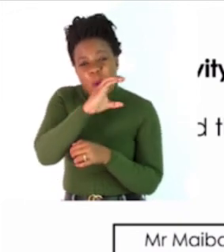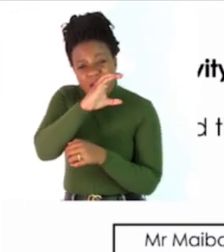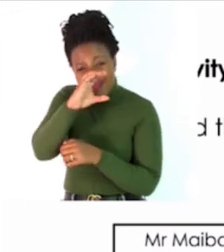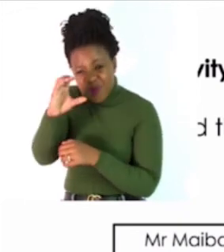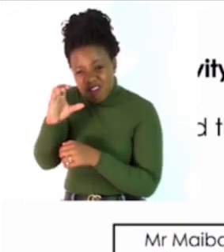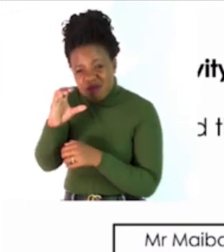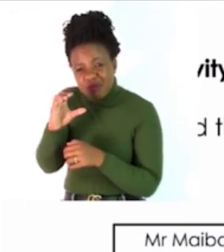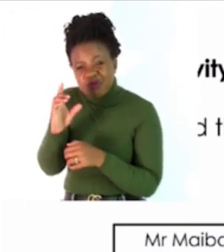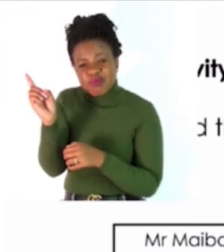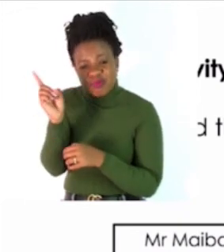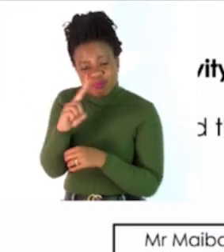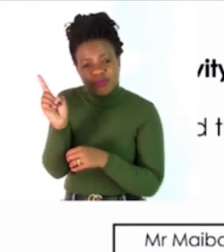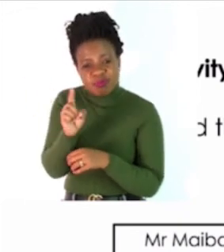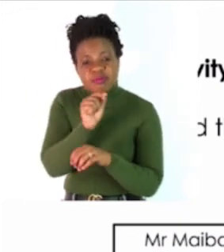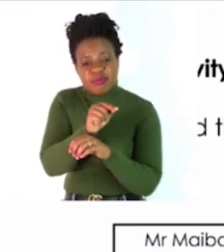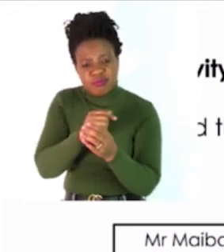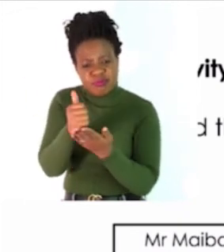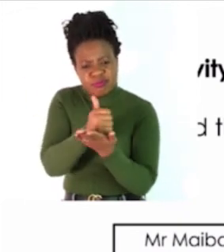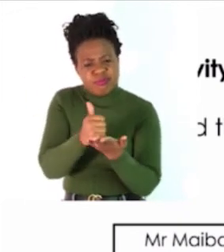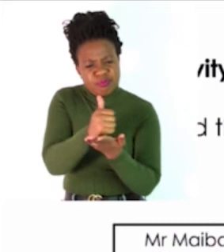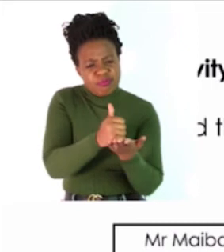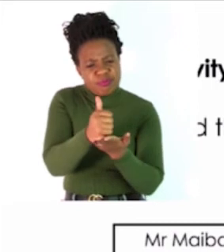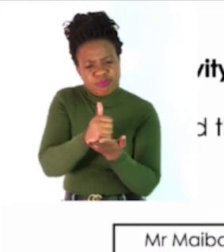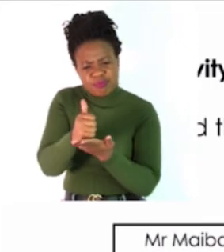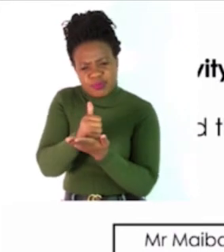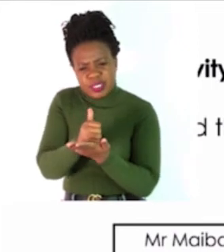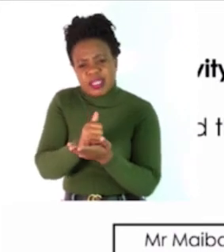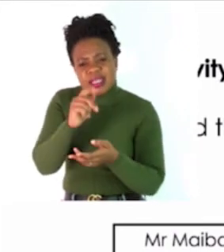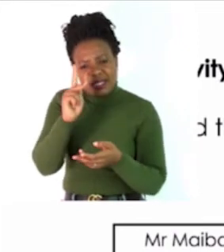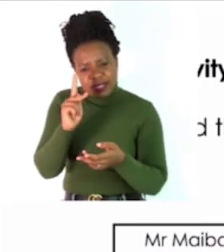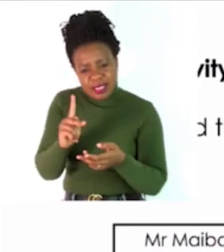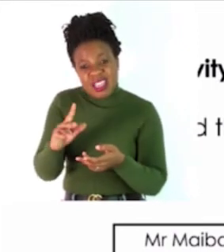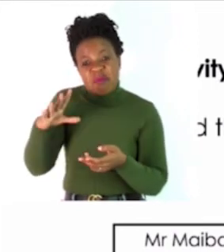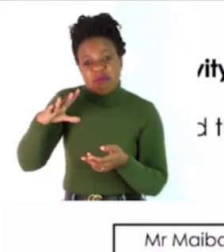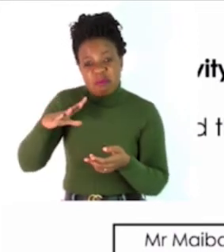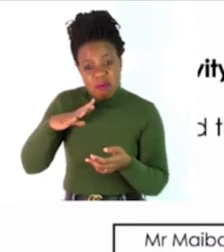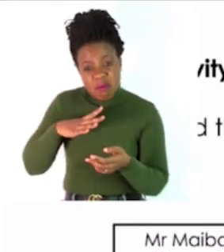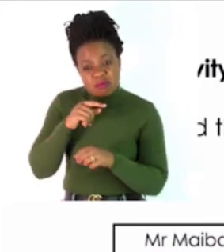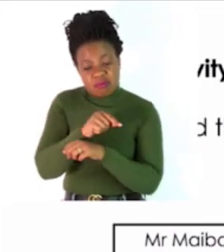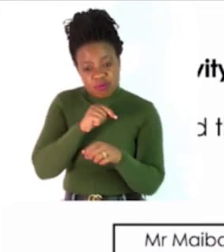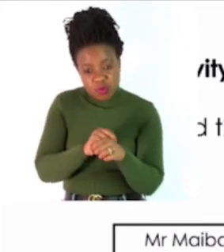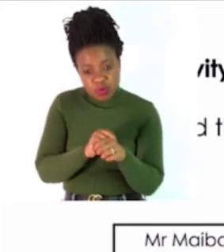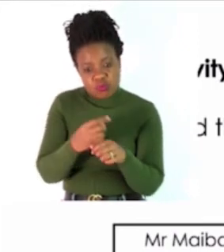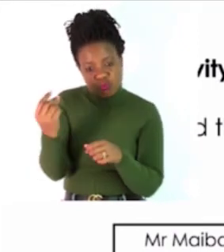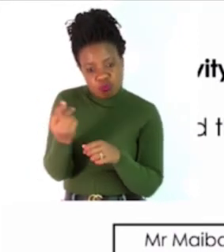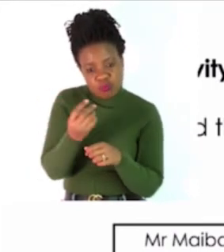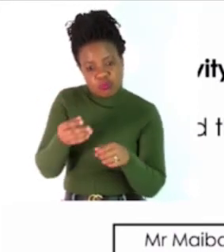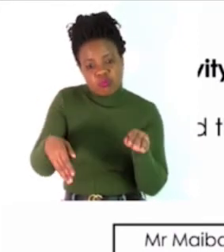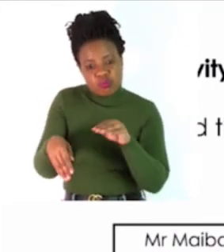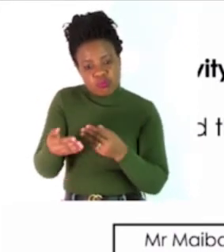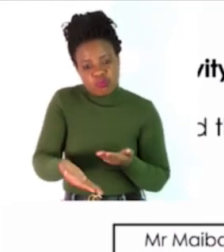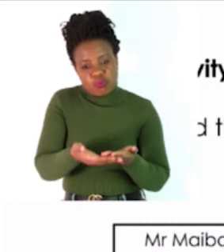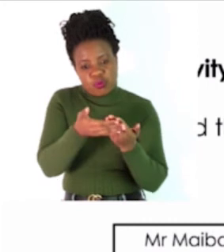He would provide their babies with nappies, but they would not get paid until they had paid